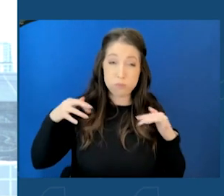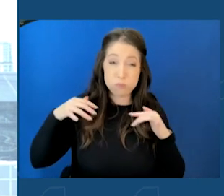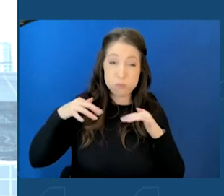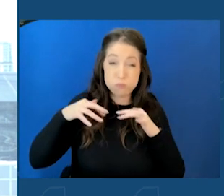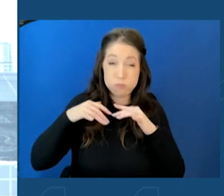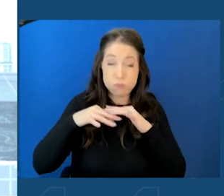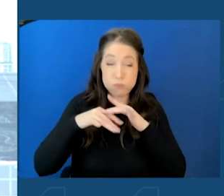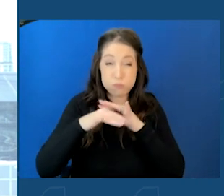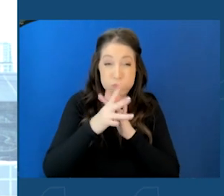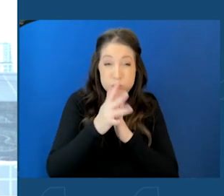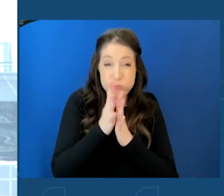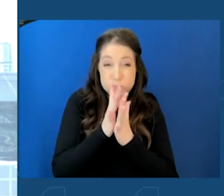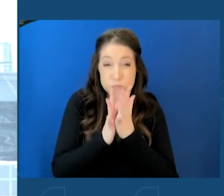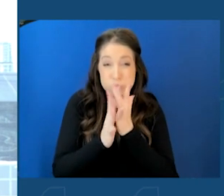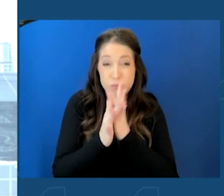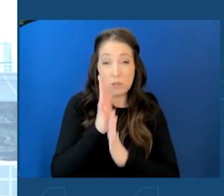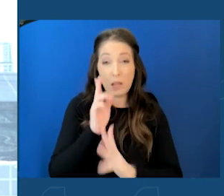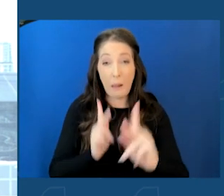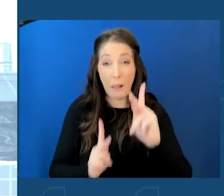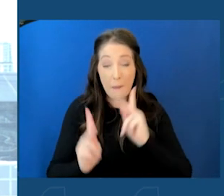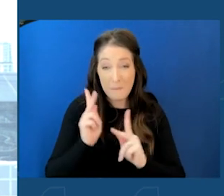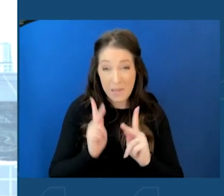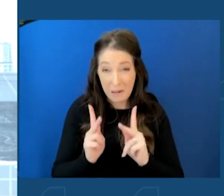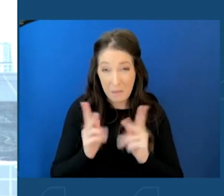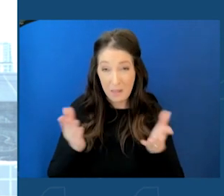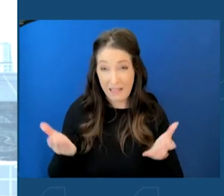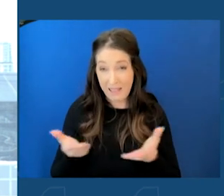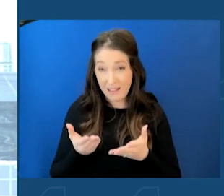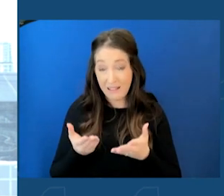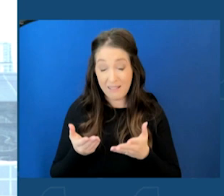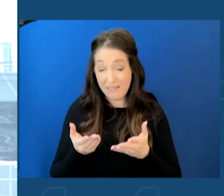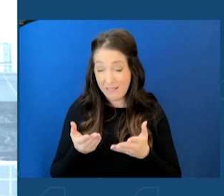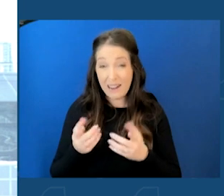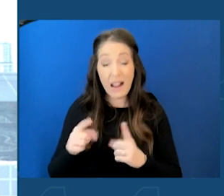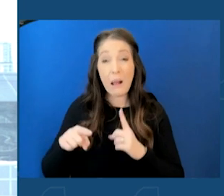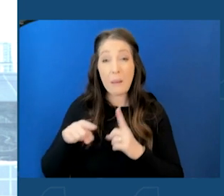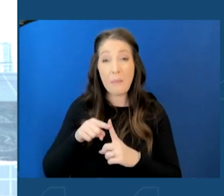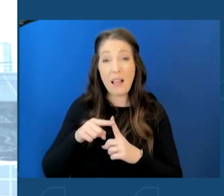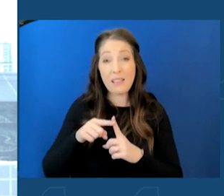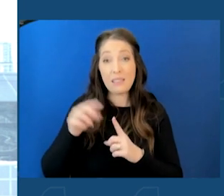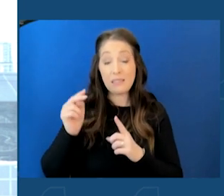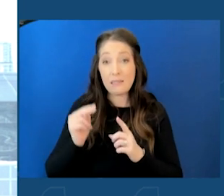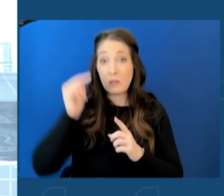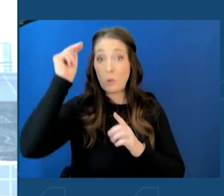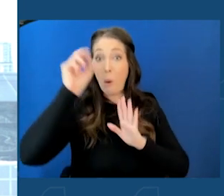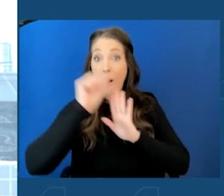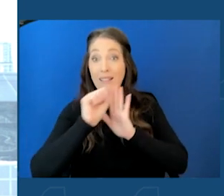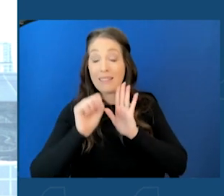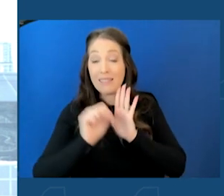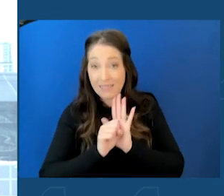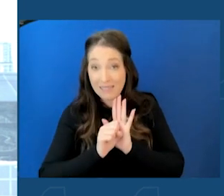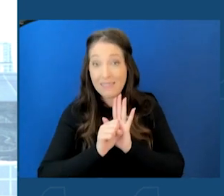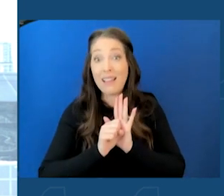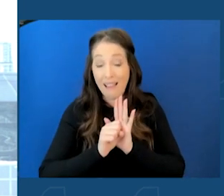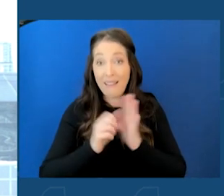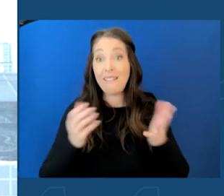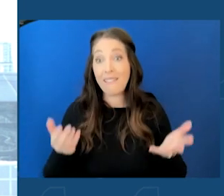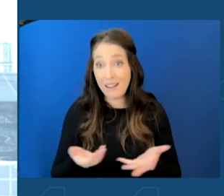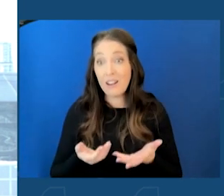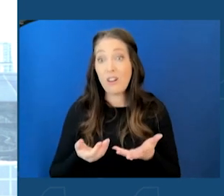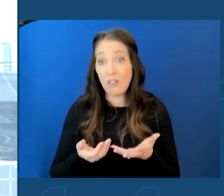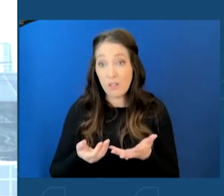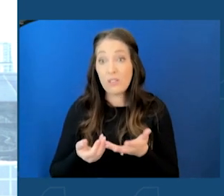section of America, never mind all of the upstate realities that you have here in New York. So